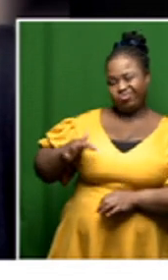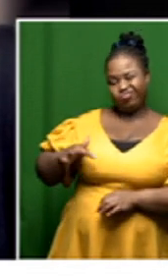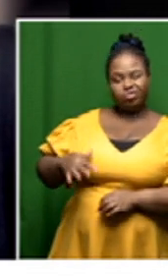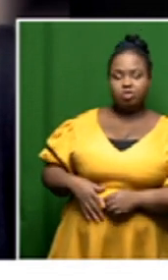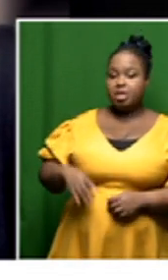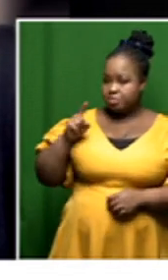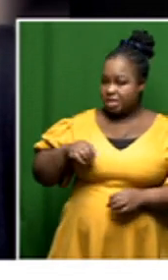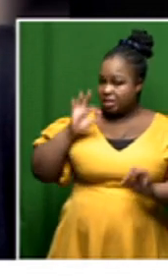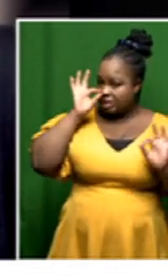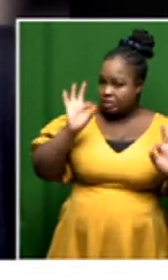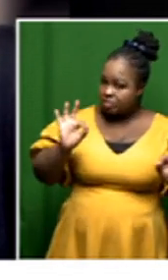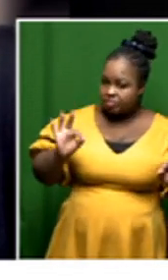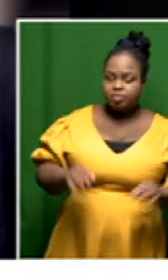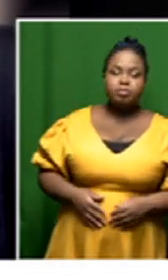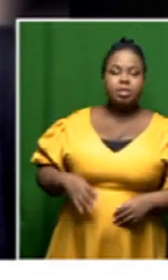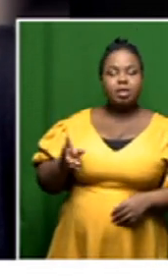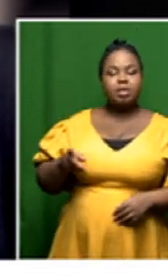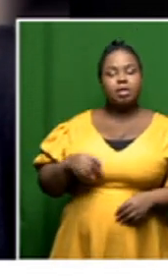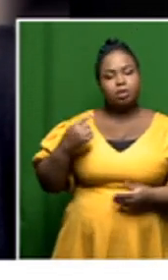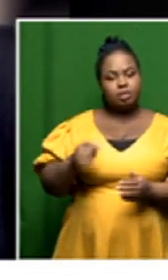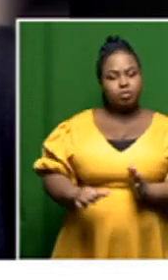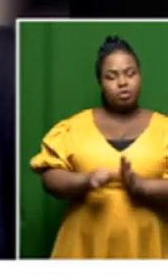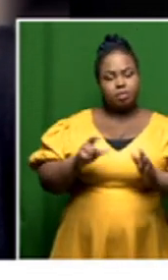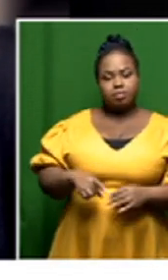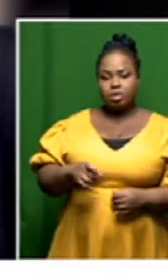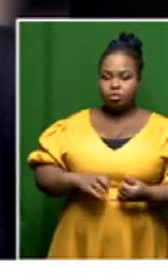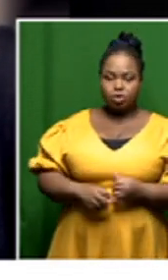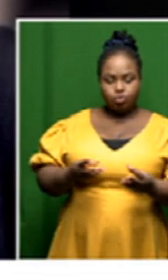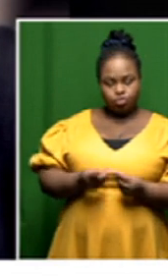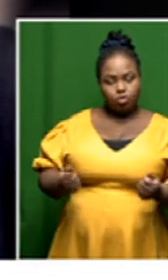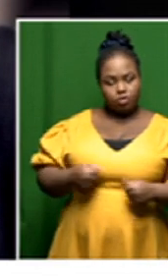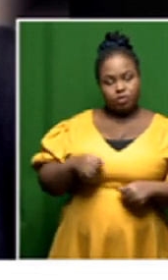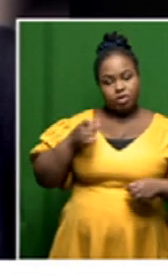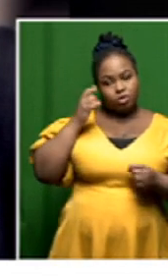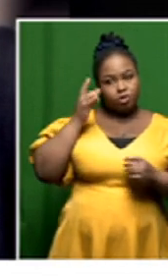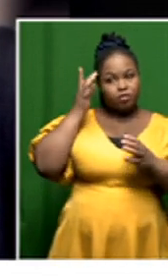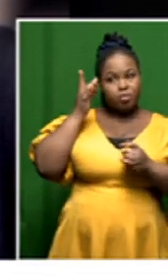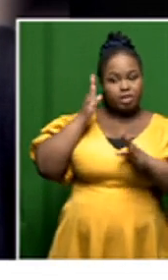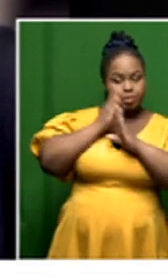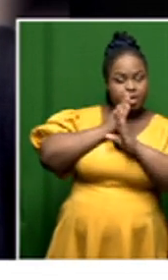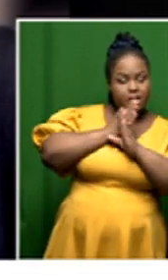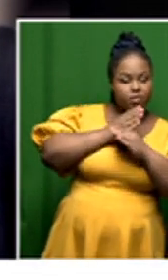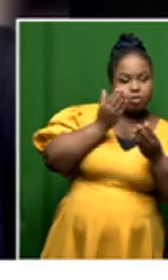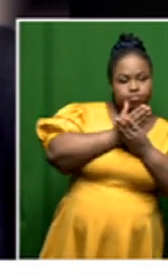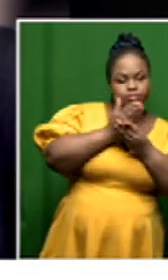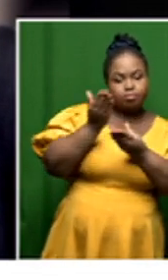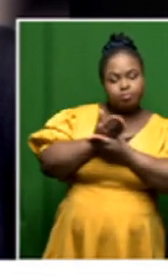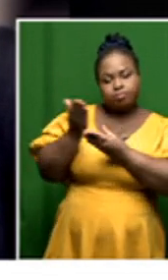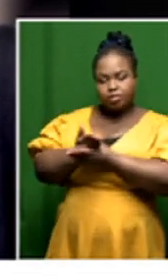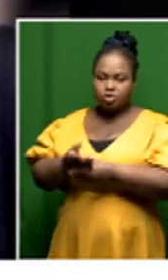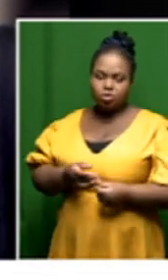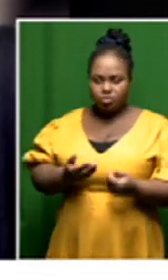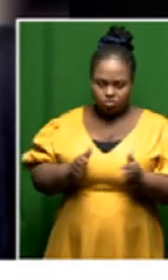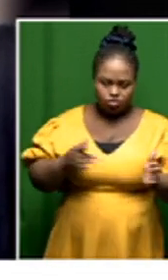that they need to uh um importantly address the issues of classification of information that will again speed up these issues